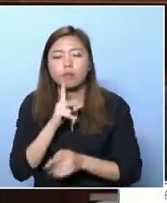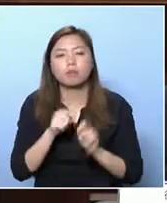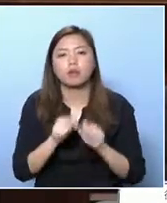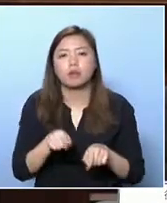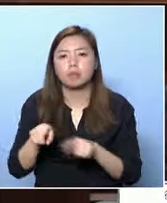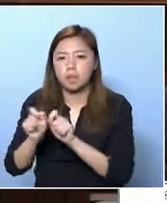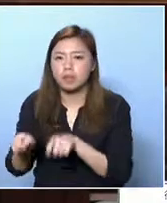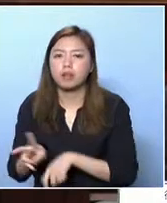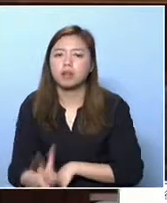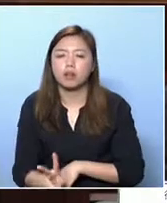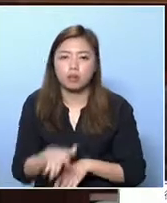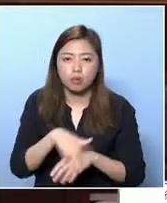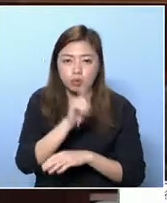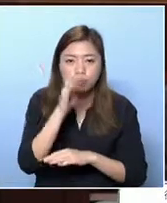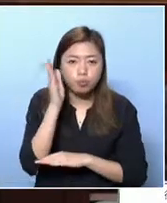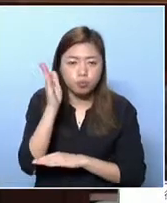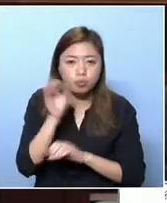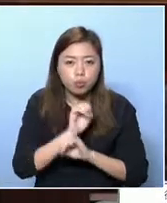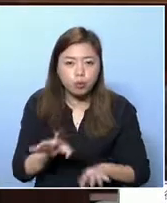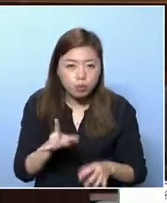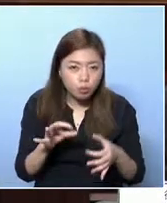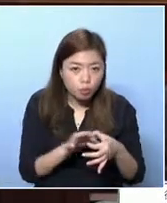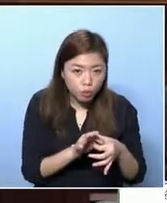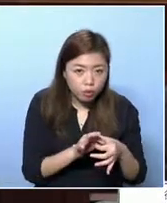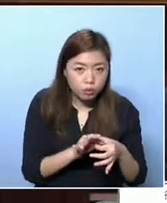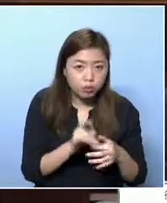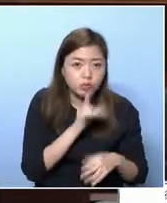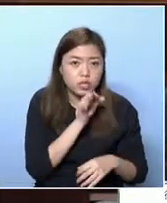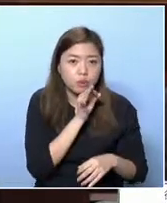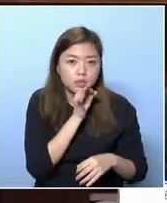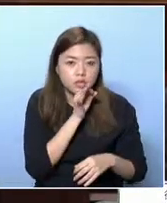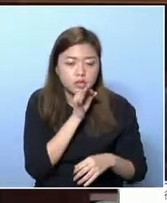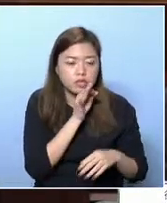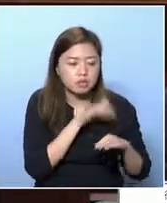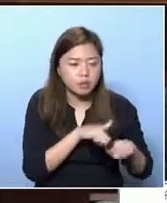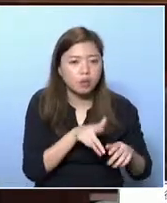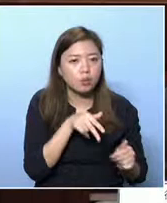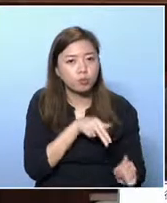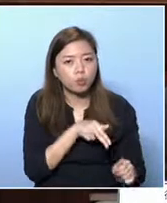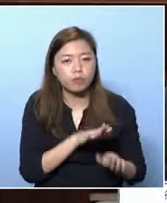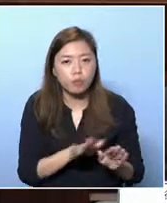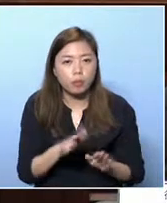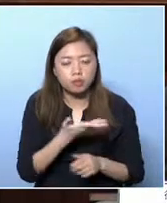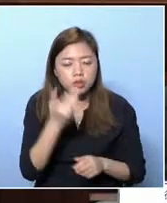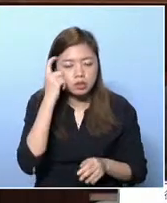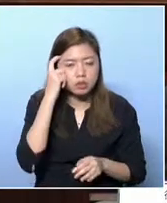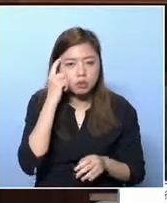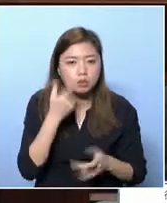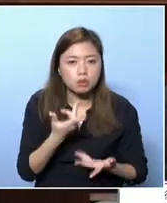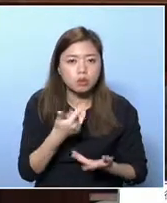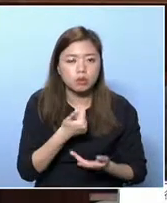Well, we have to consider the question of service, venues, and